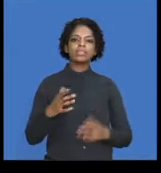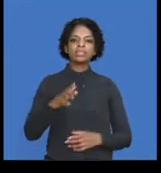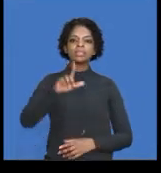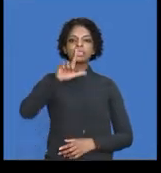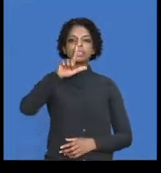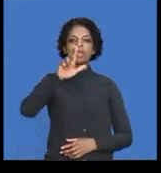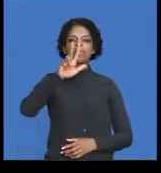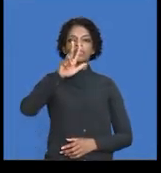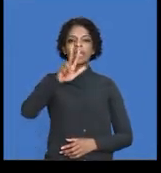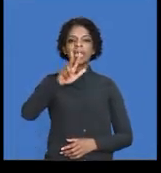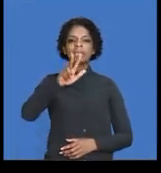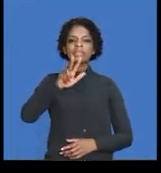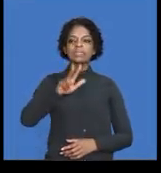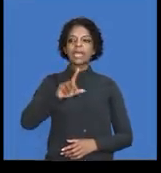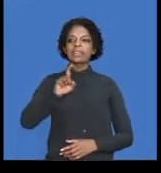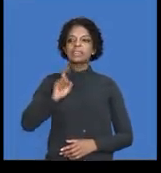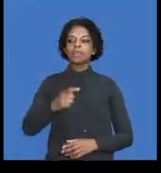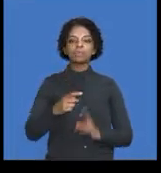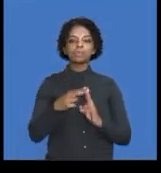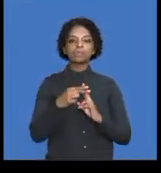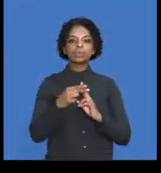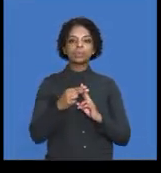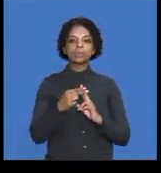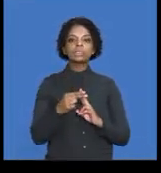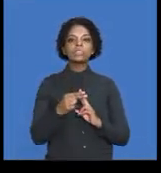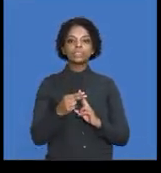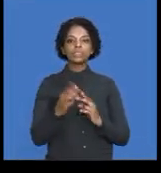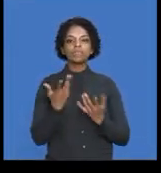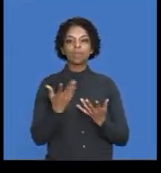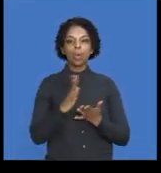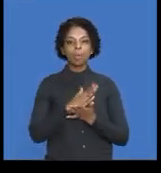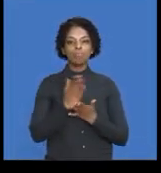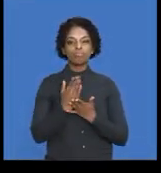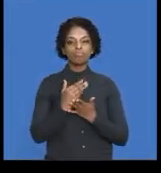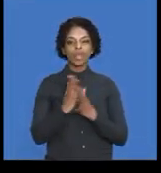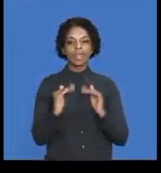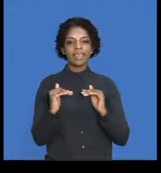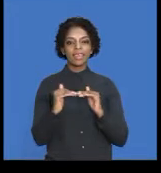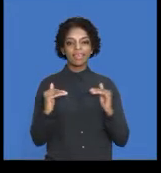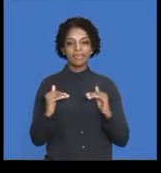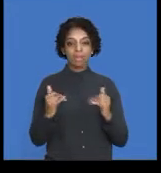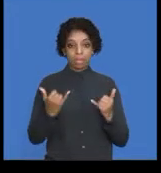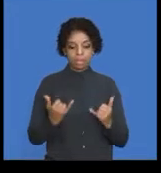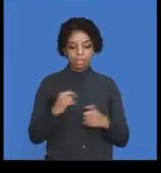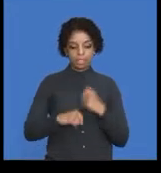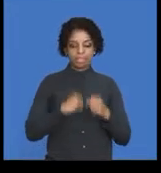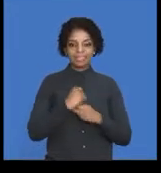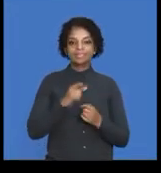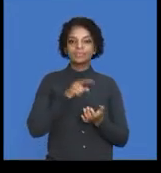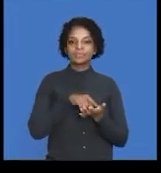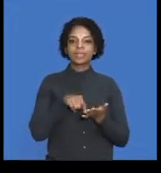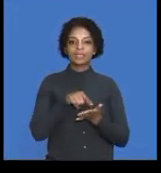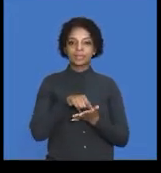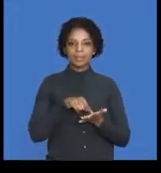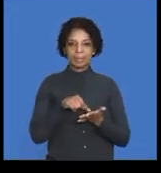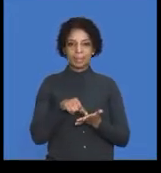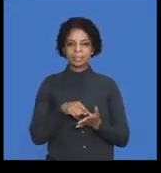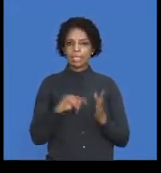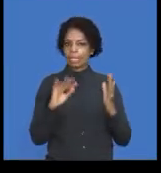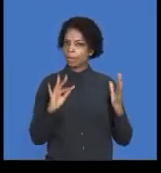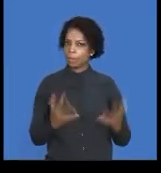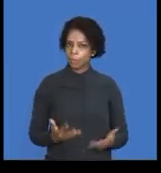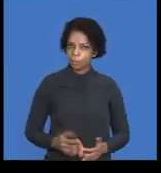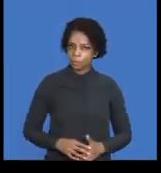units. The break-even point this year is what we have to calculate. Okay. And this is how we go about doing the